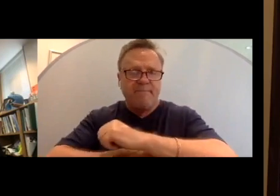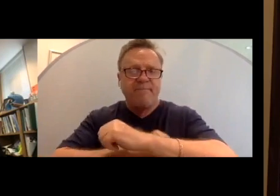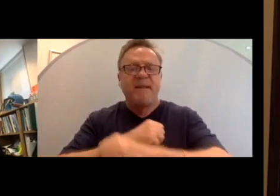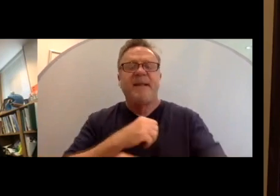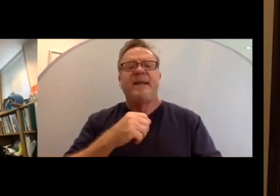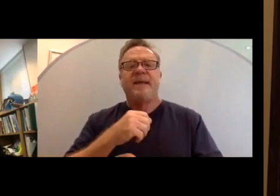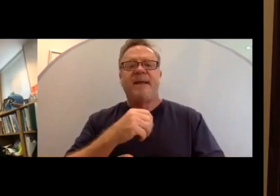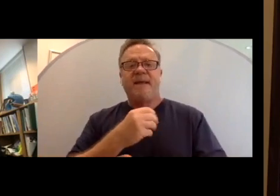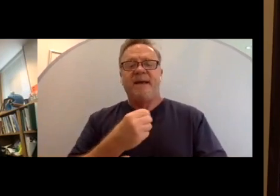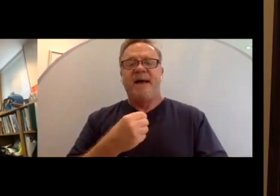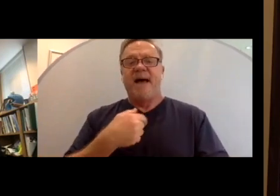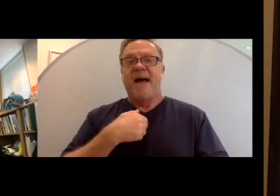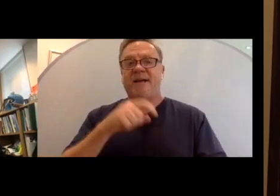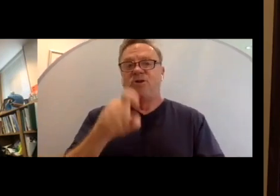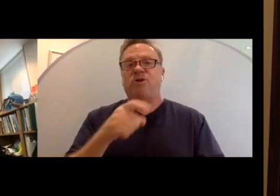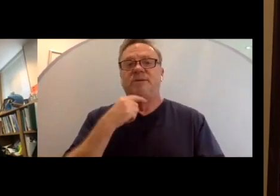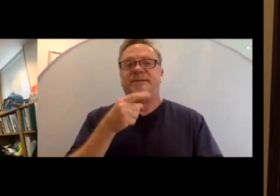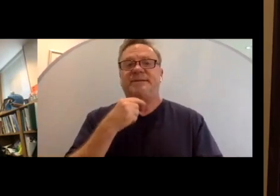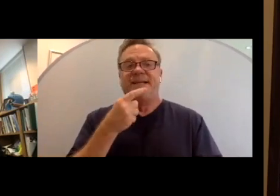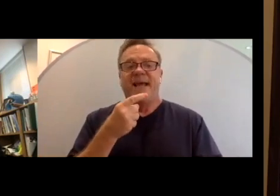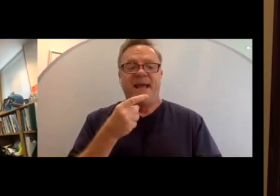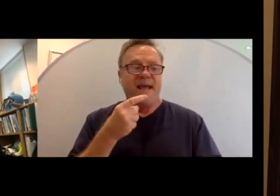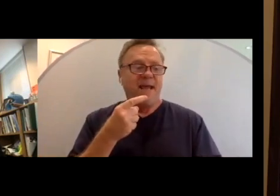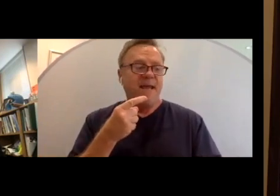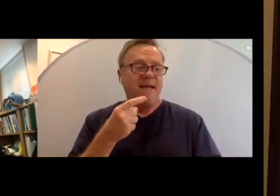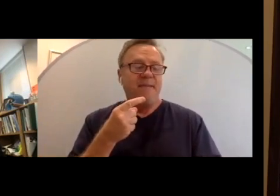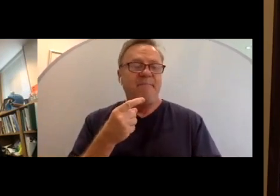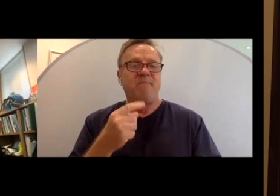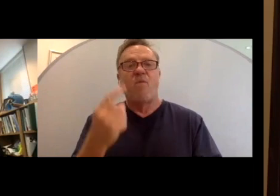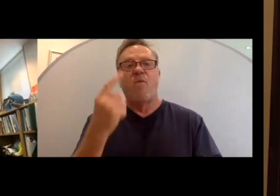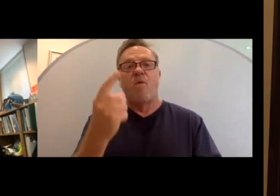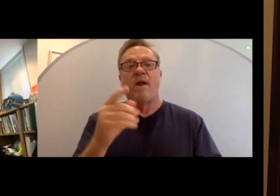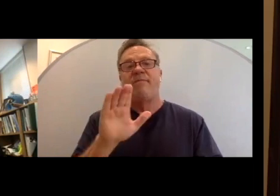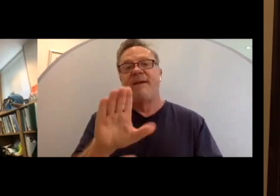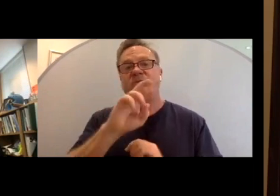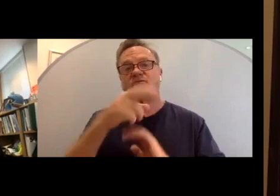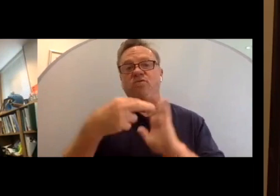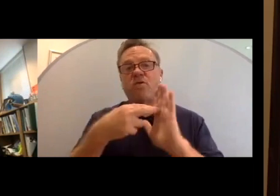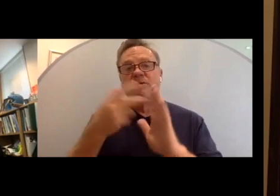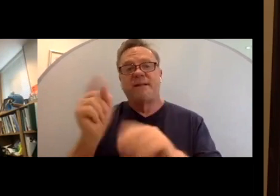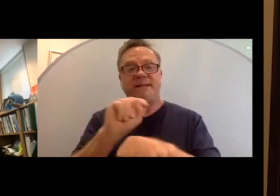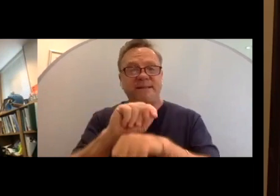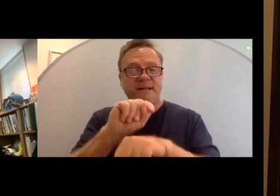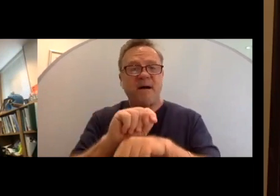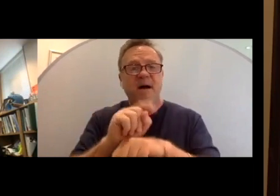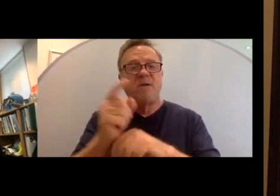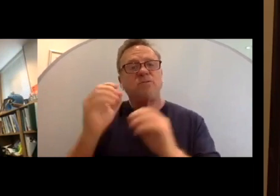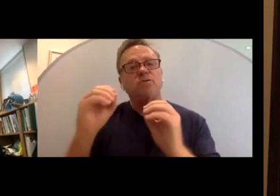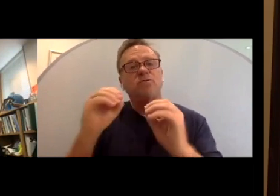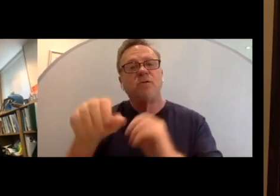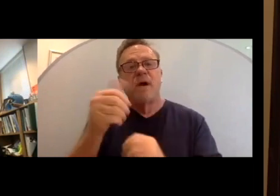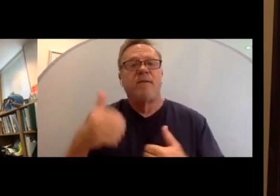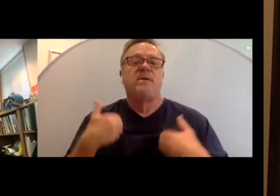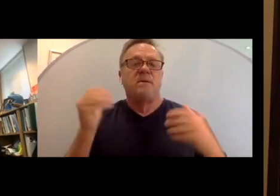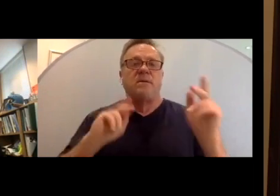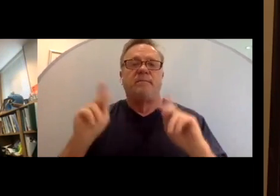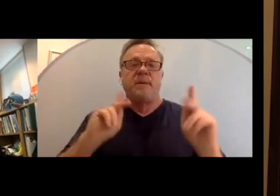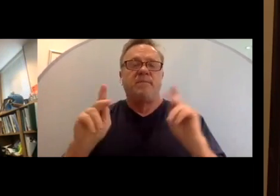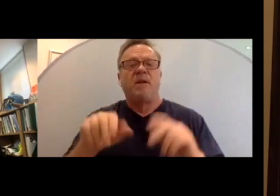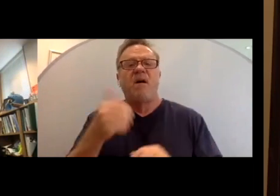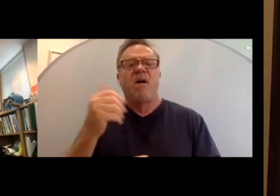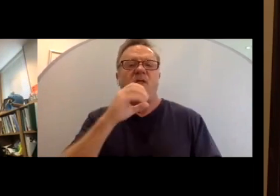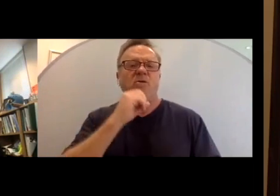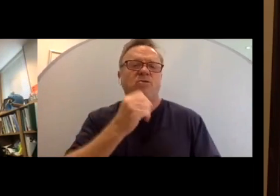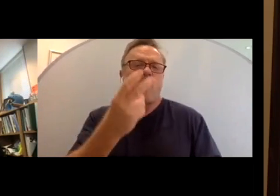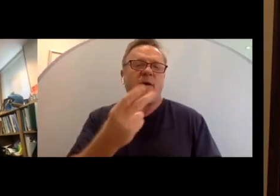I should say that one of Ray's roles at the synagogue was tutoring other young people, other 12- and 13